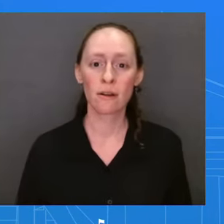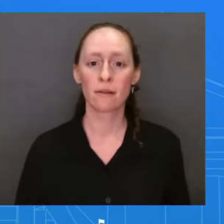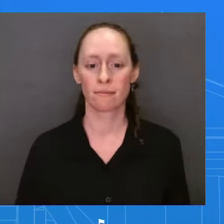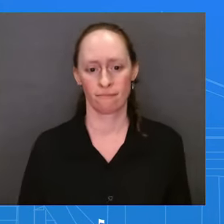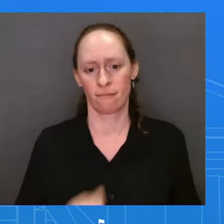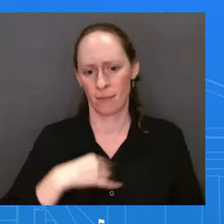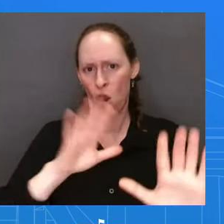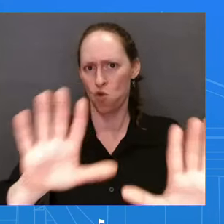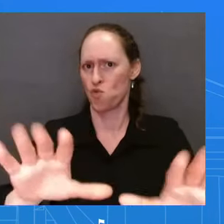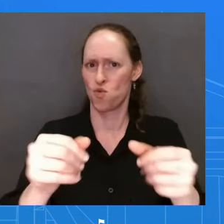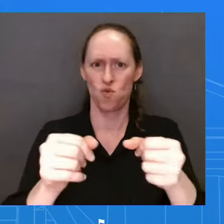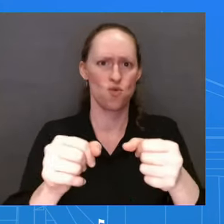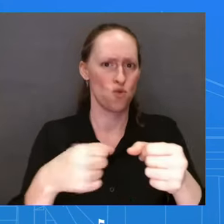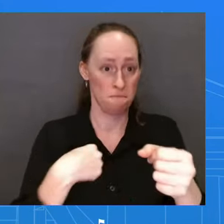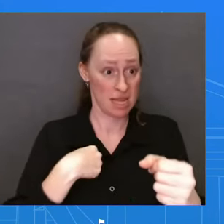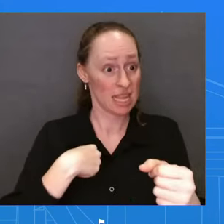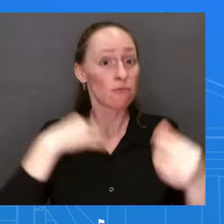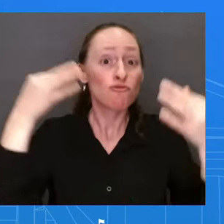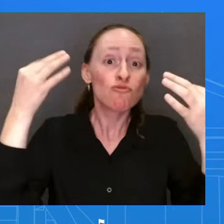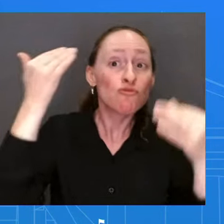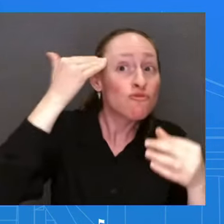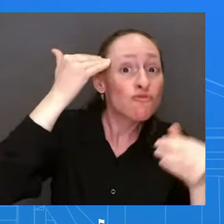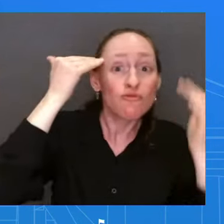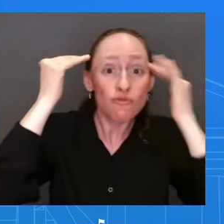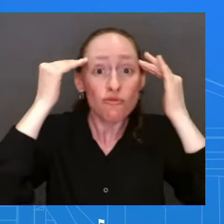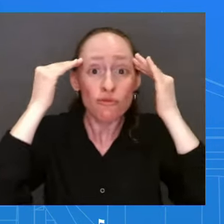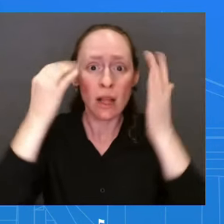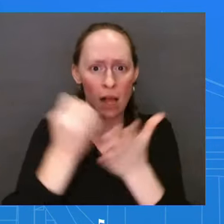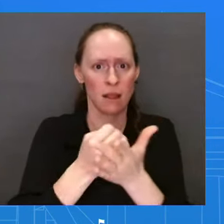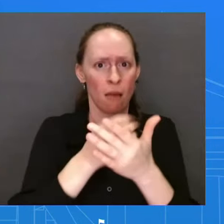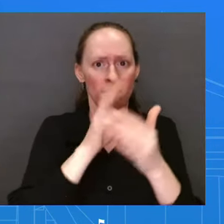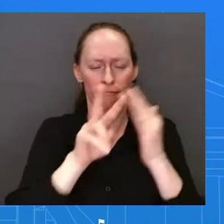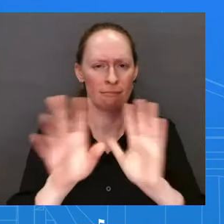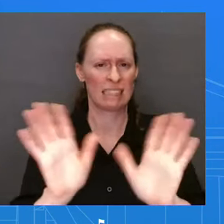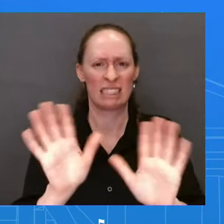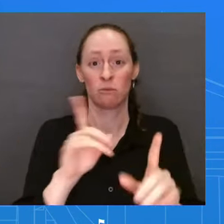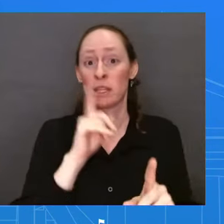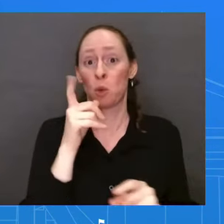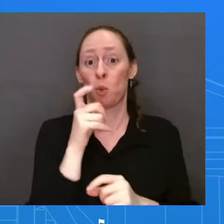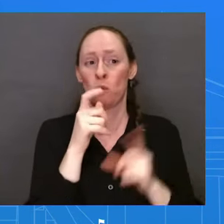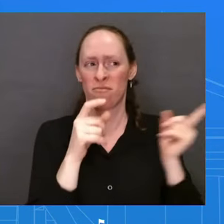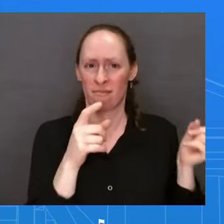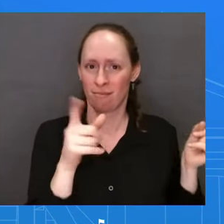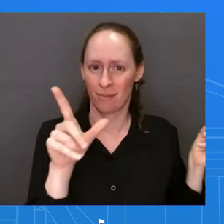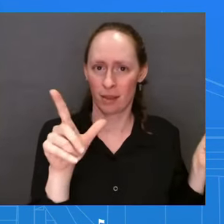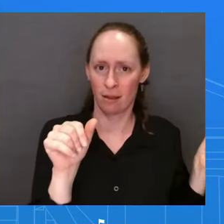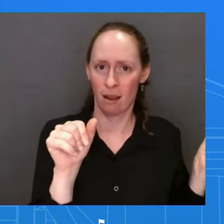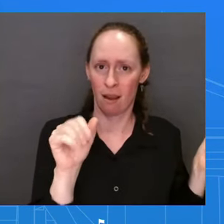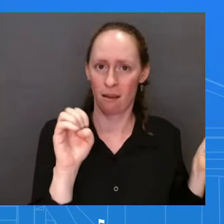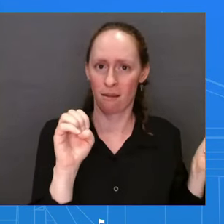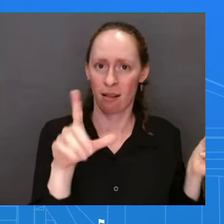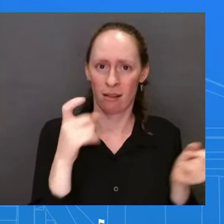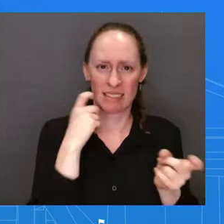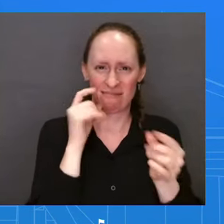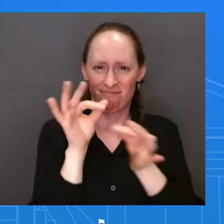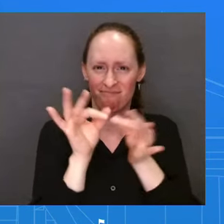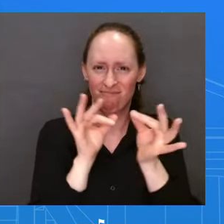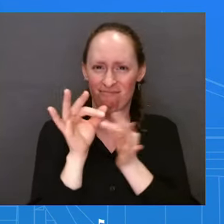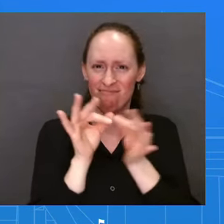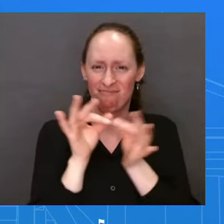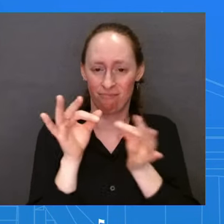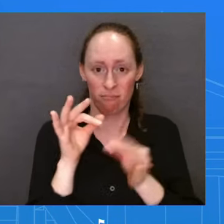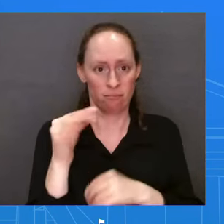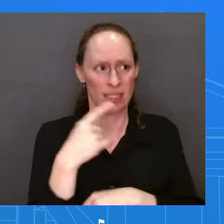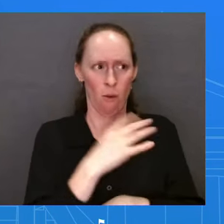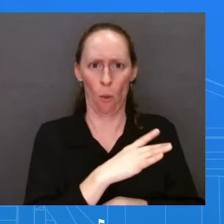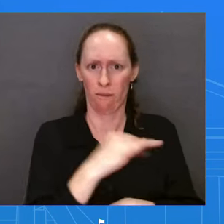they'll just lay out really clearly. However, we've seen a lot of positive signs about inflation moderating. Inflation coming down by 50 percent